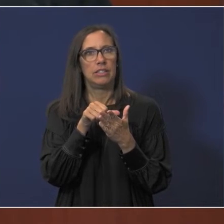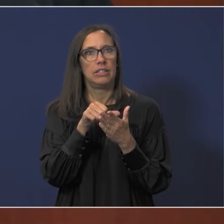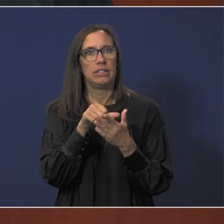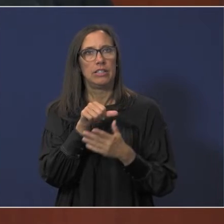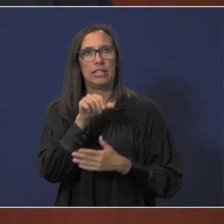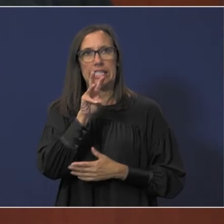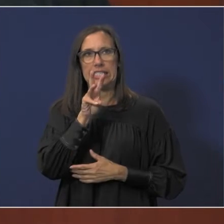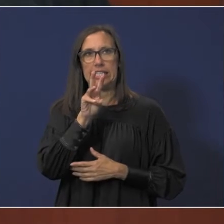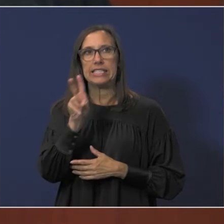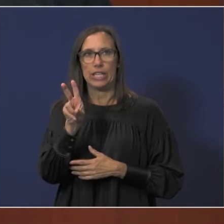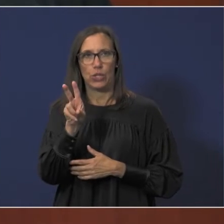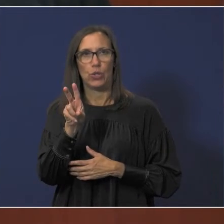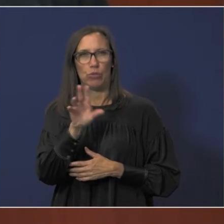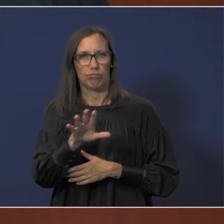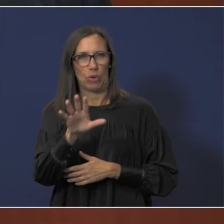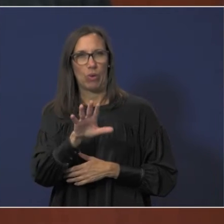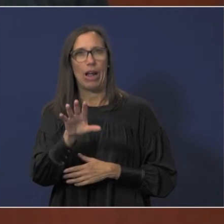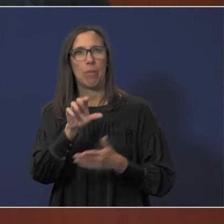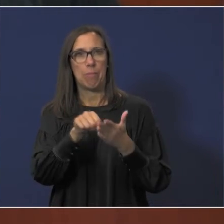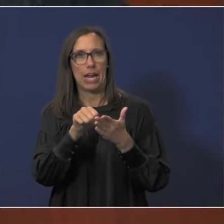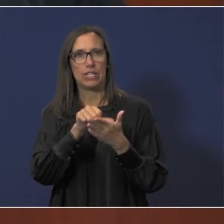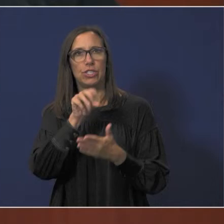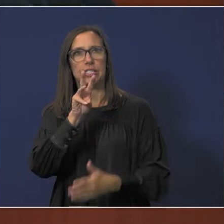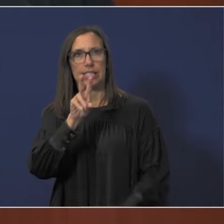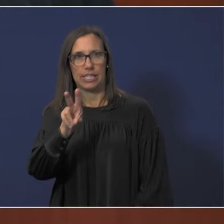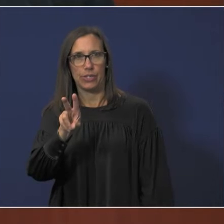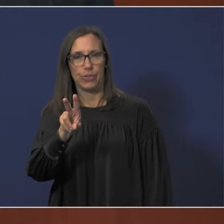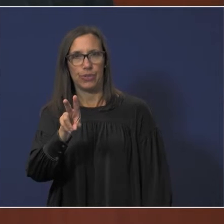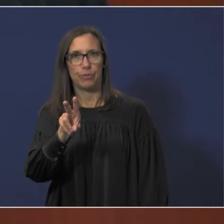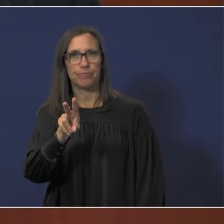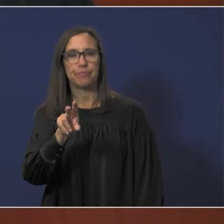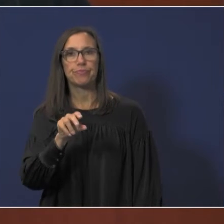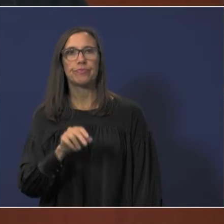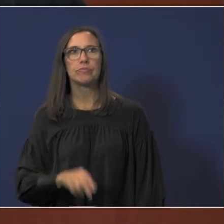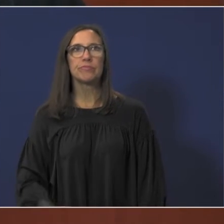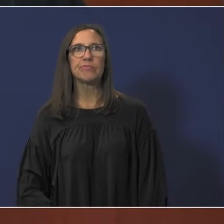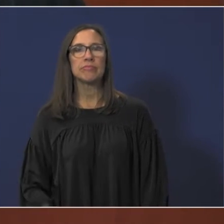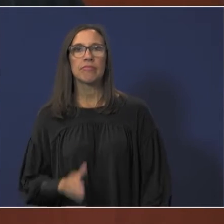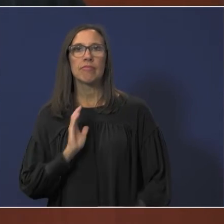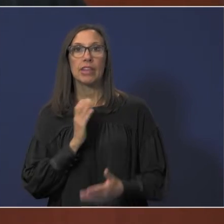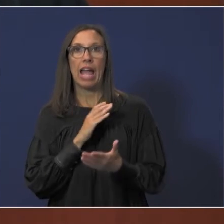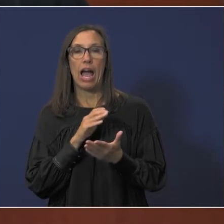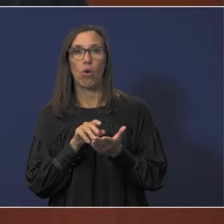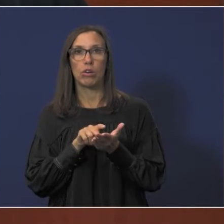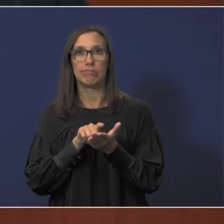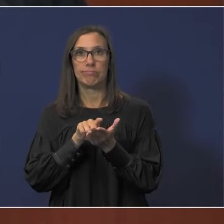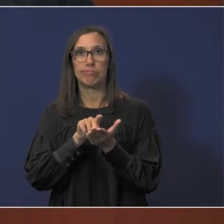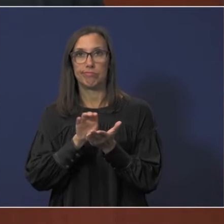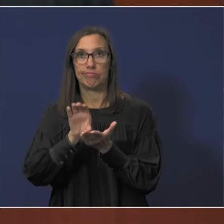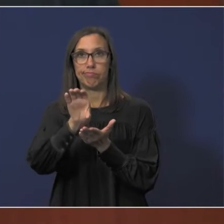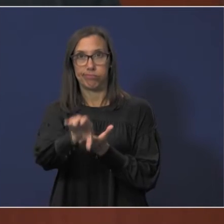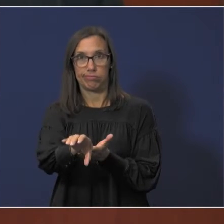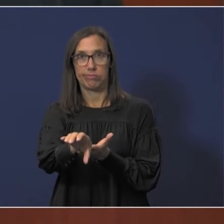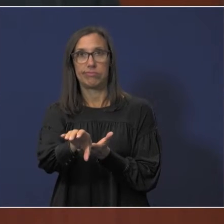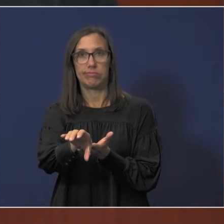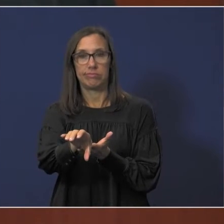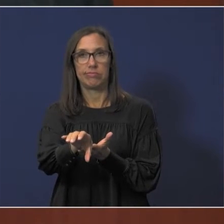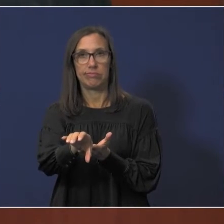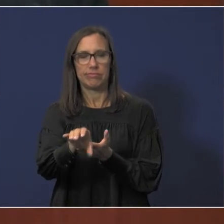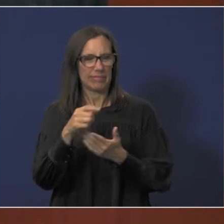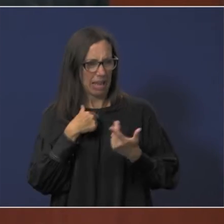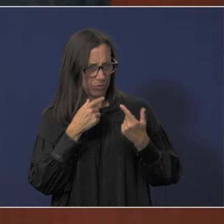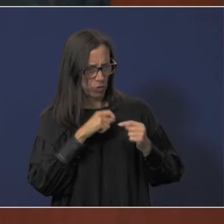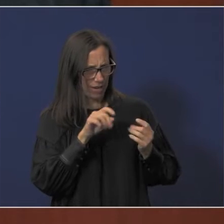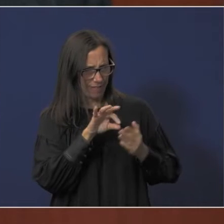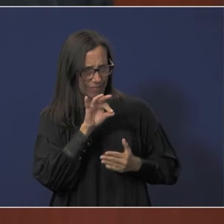62 around that page number and our contract uh our contributions let's see i'm trying to